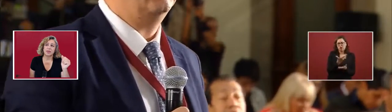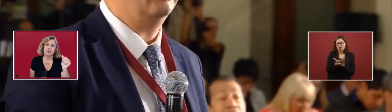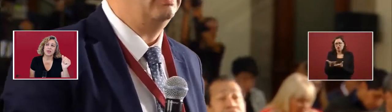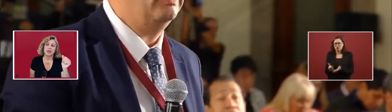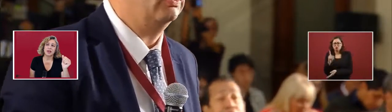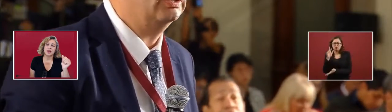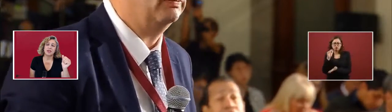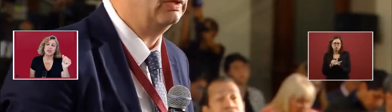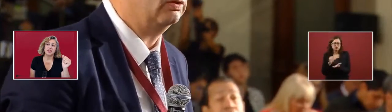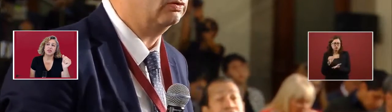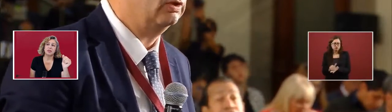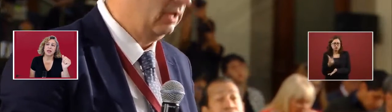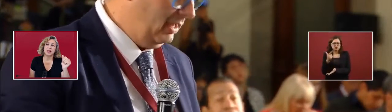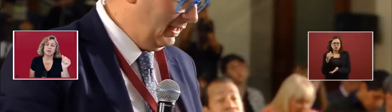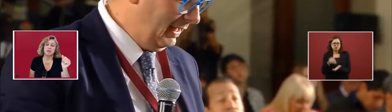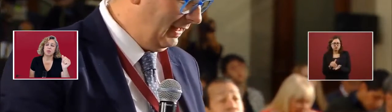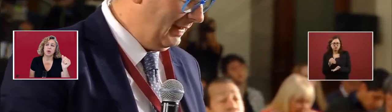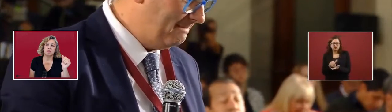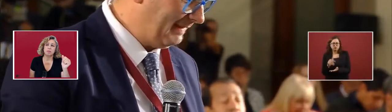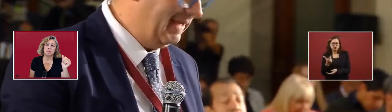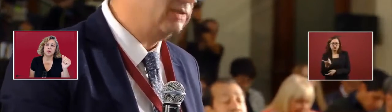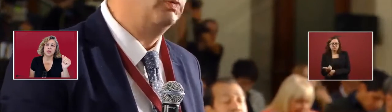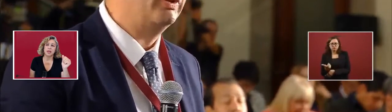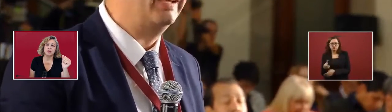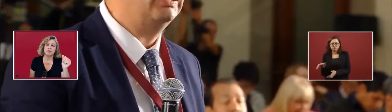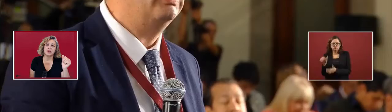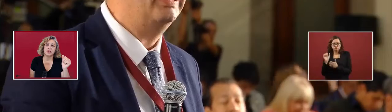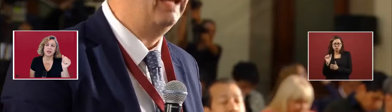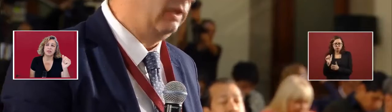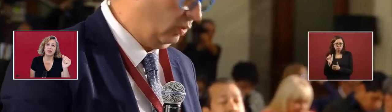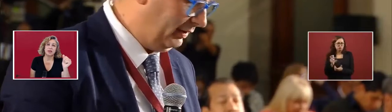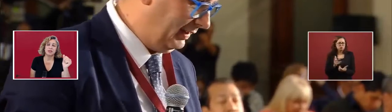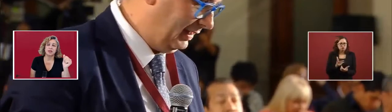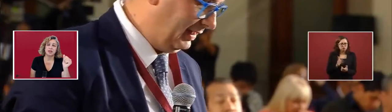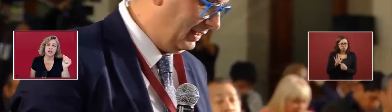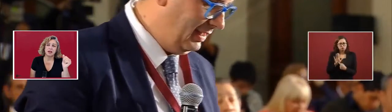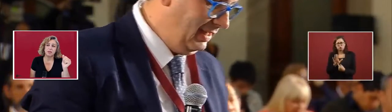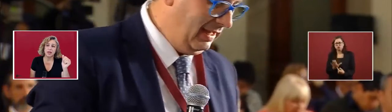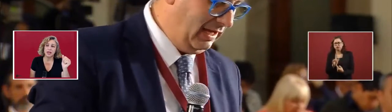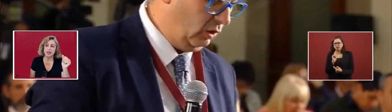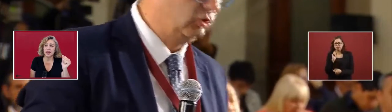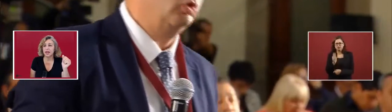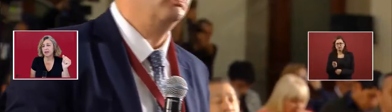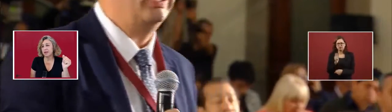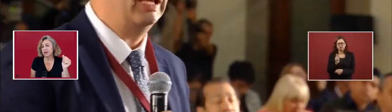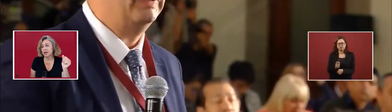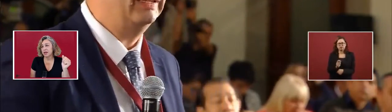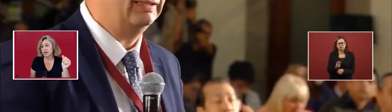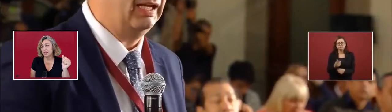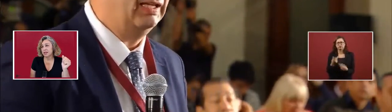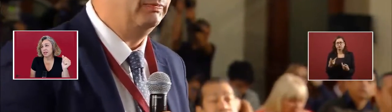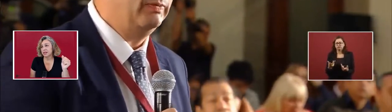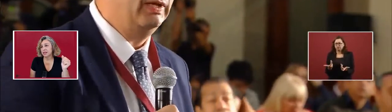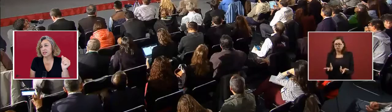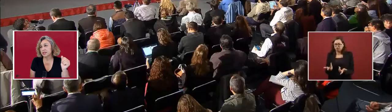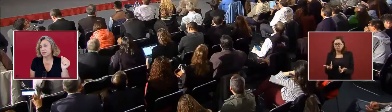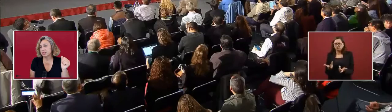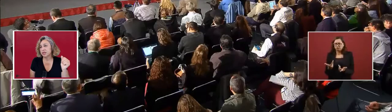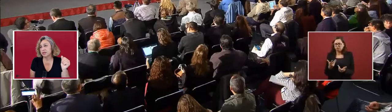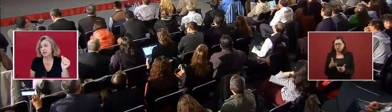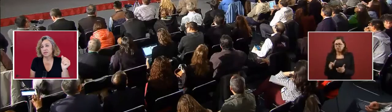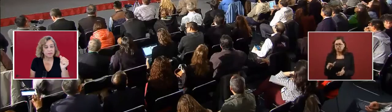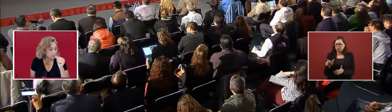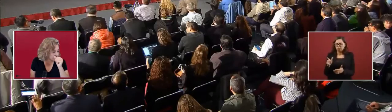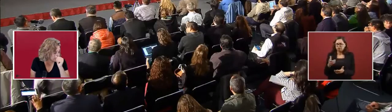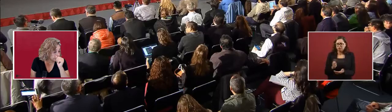So they think now they should be getting $1,700,000. That could be an indicator that the consumption...